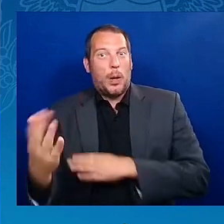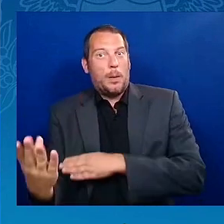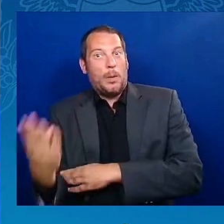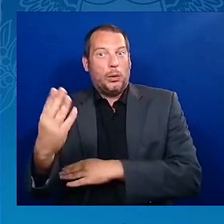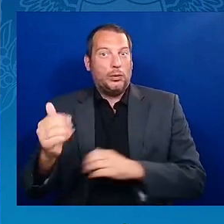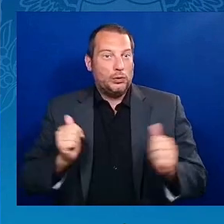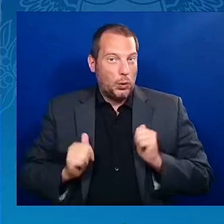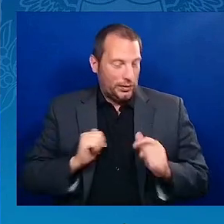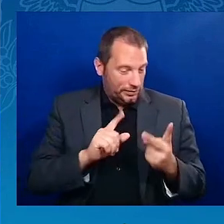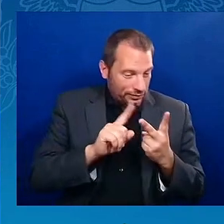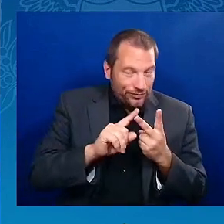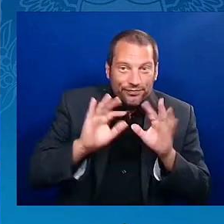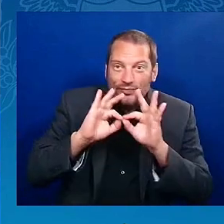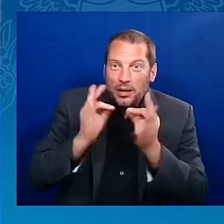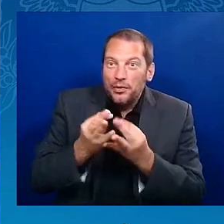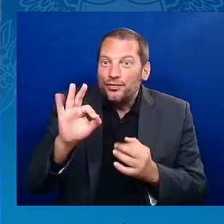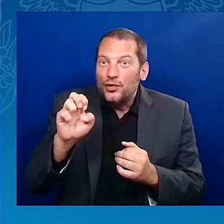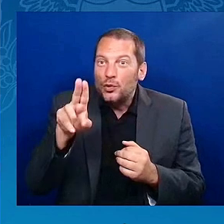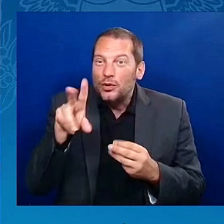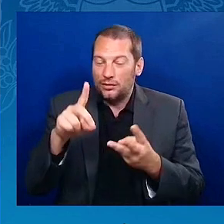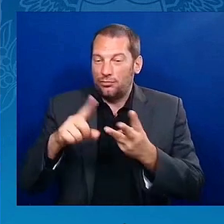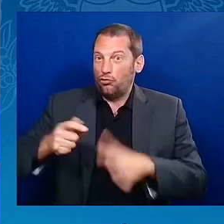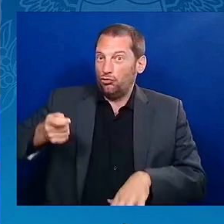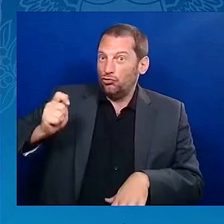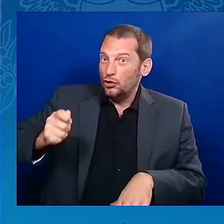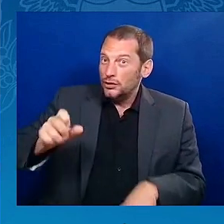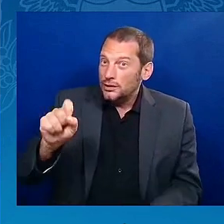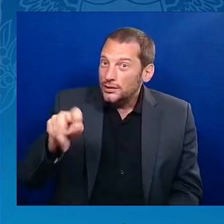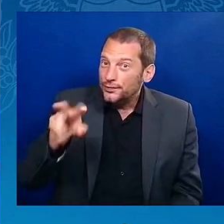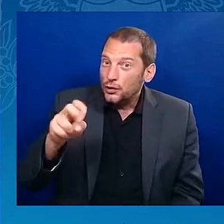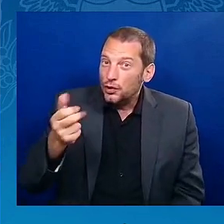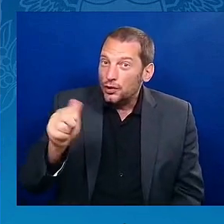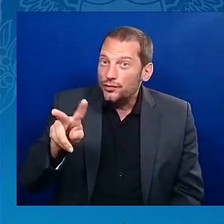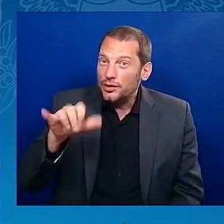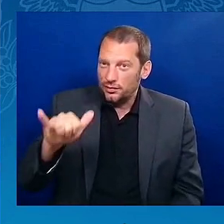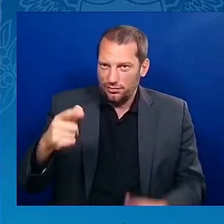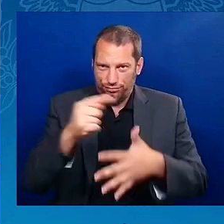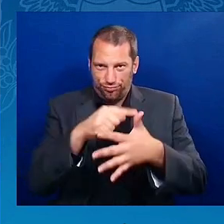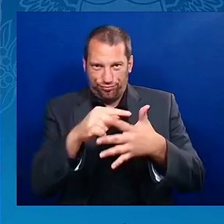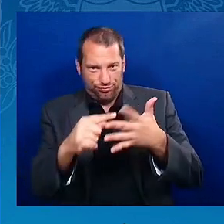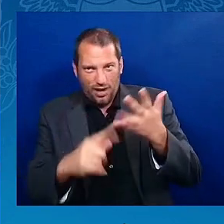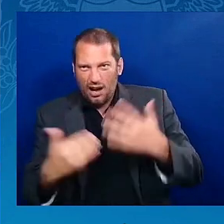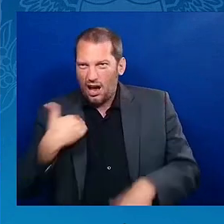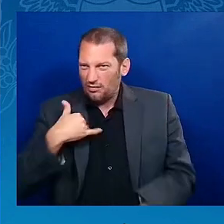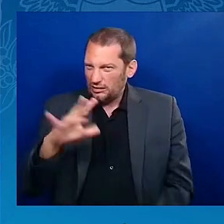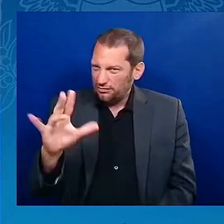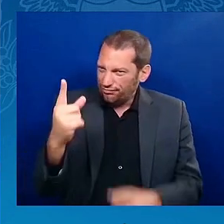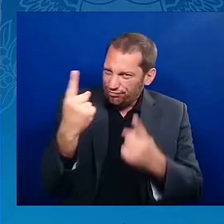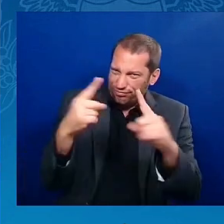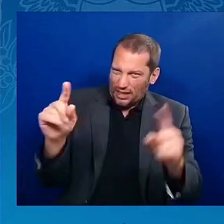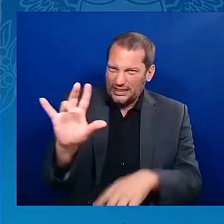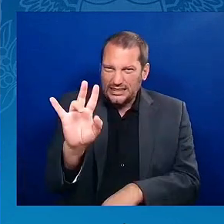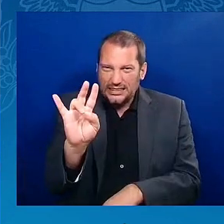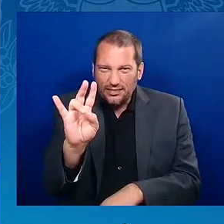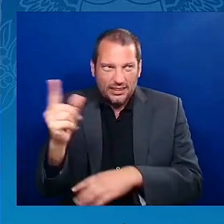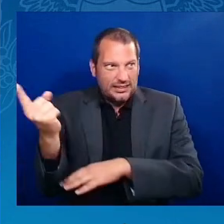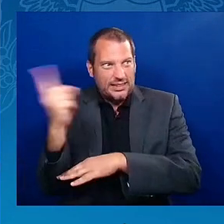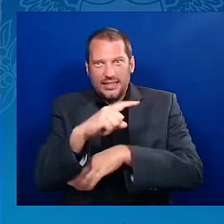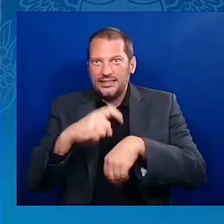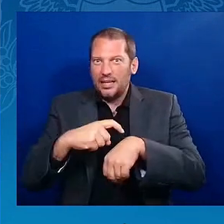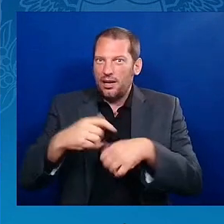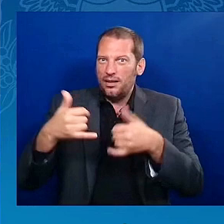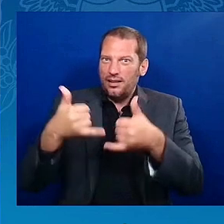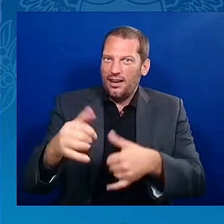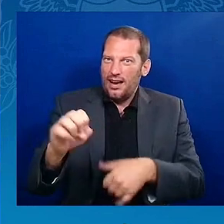accomplishments include seven daytime Emmy Awards, two Marconi Awards, and 14 NAACP